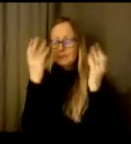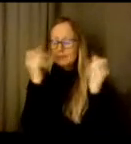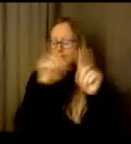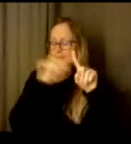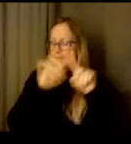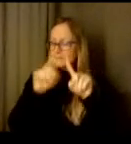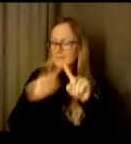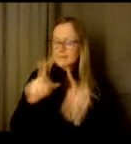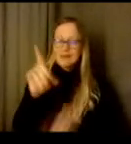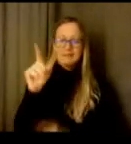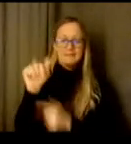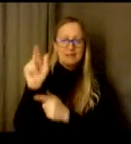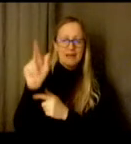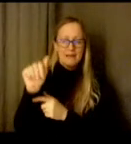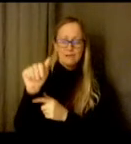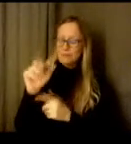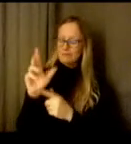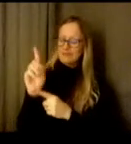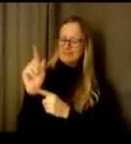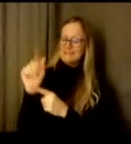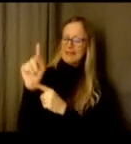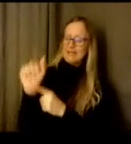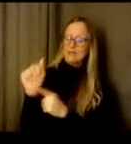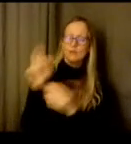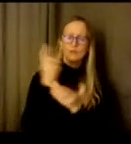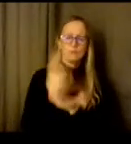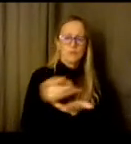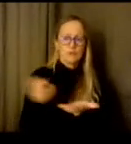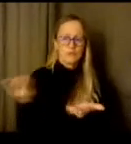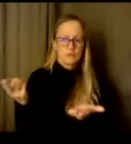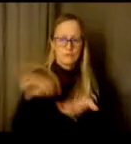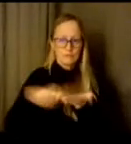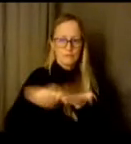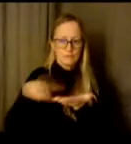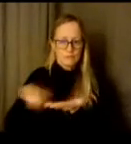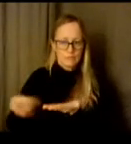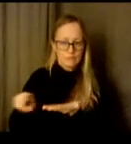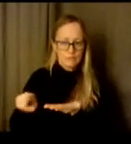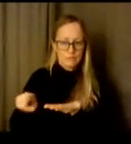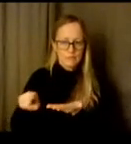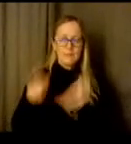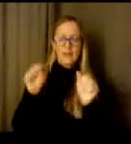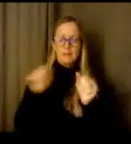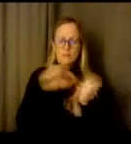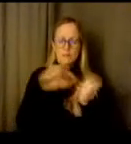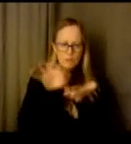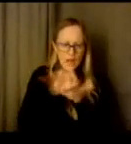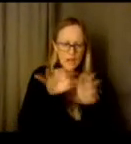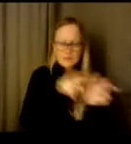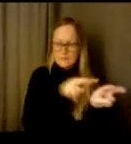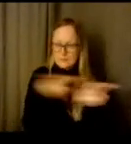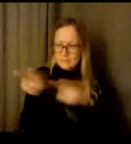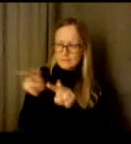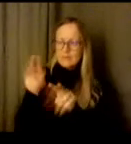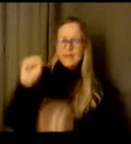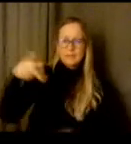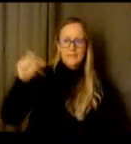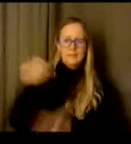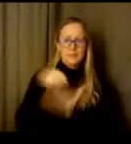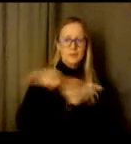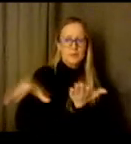organizations in tracking, monitoring, and supporting SPS students. Prior to joining SPS,